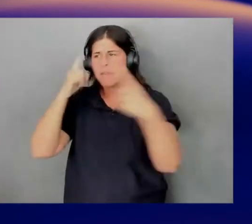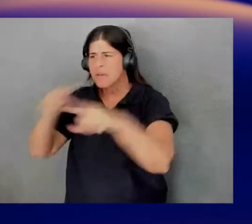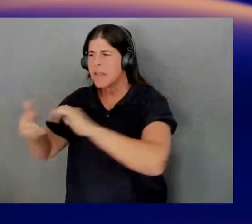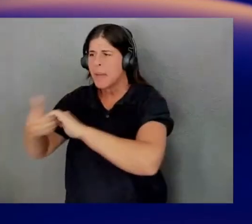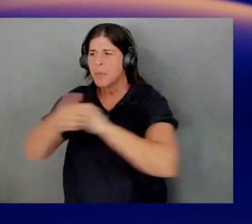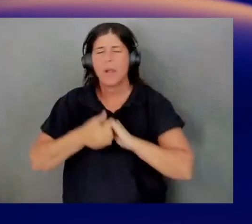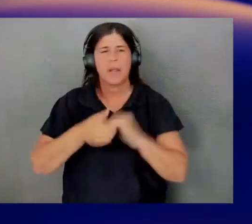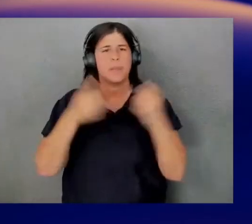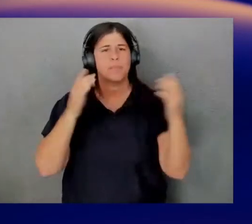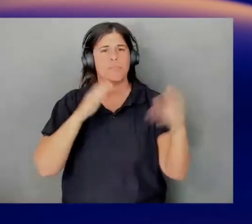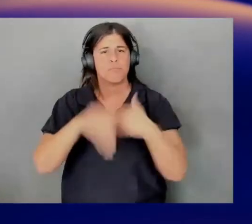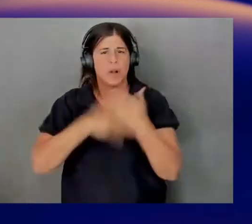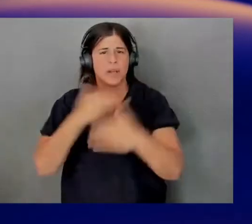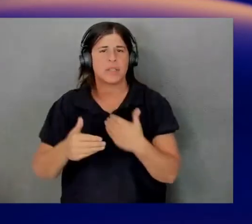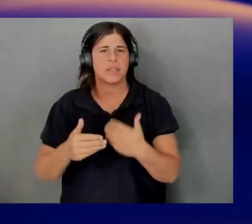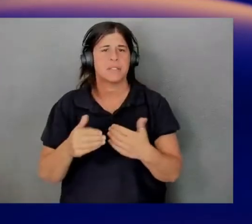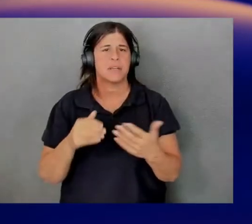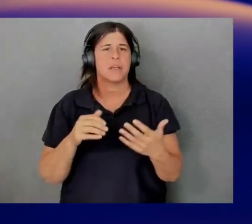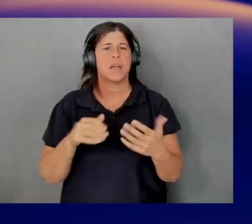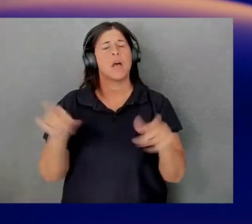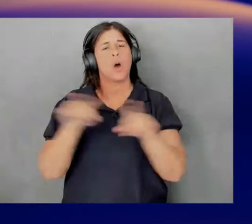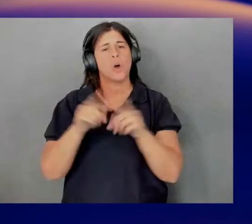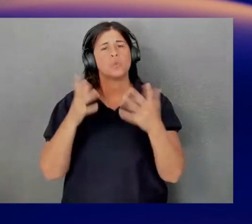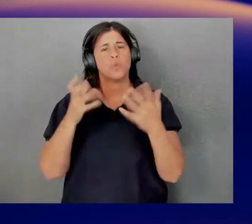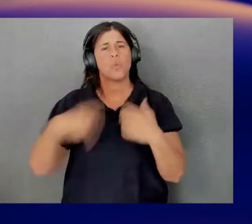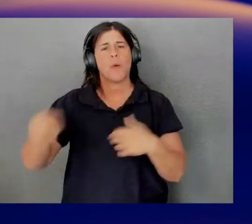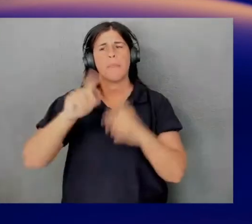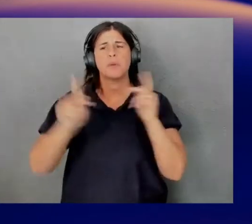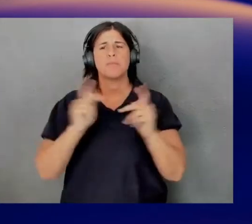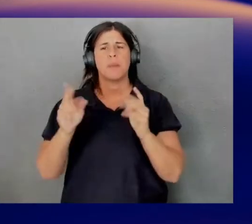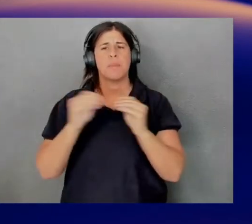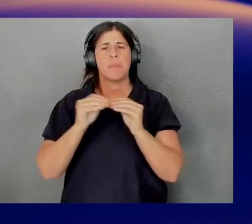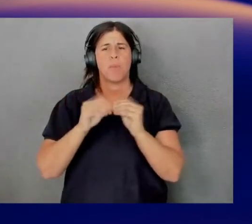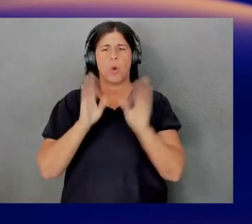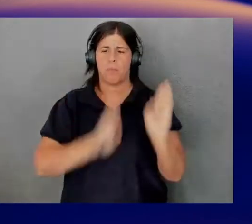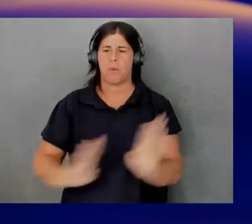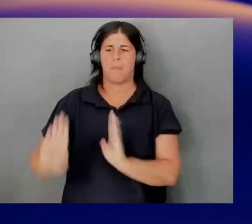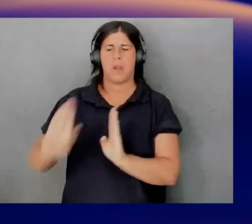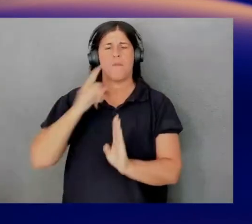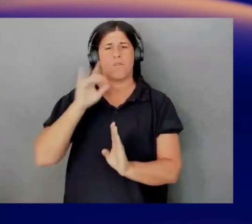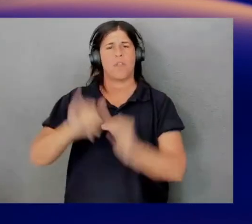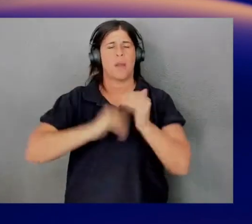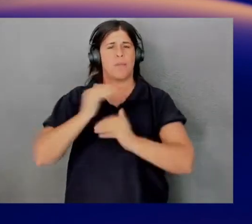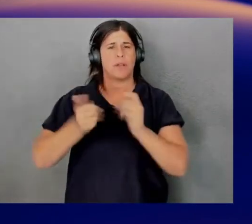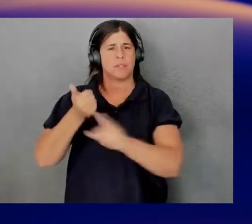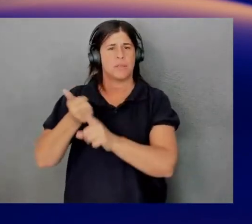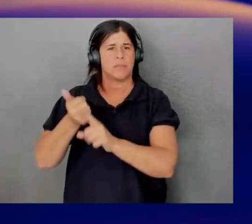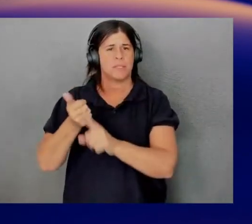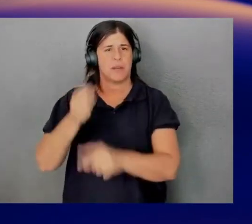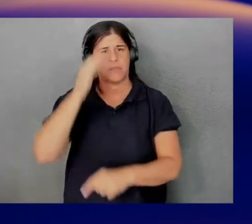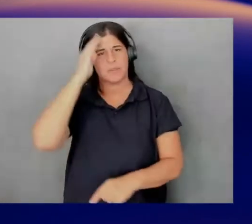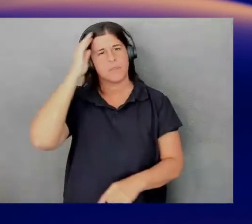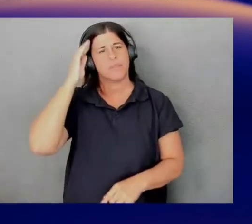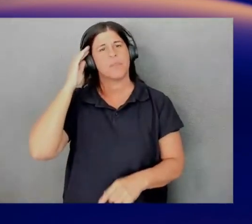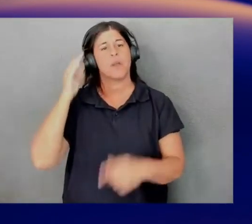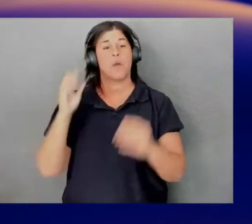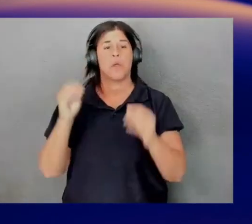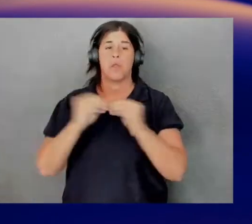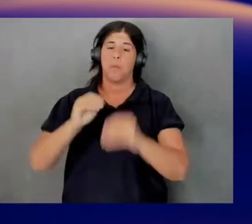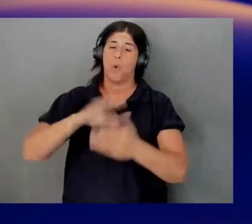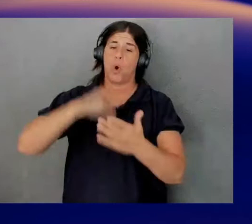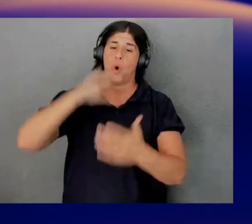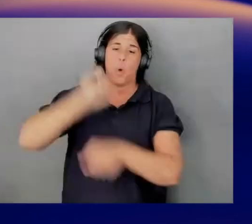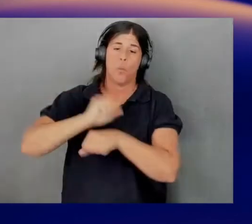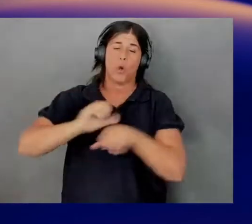also we want the people to be more prepared for the process. So the more homework you do, the more successful